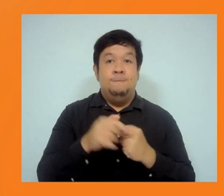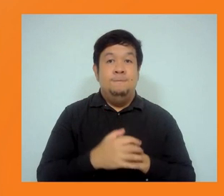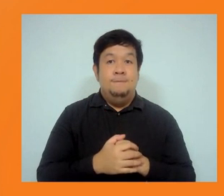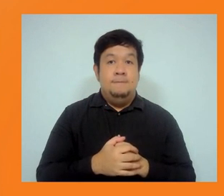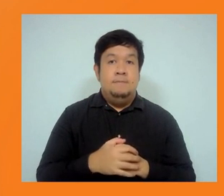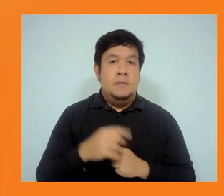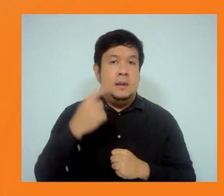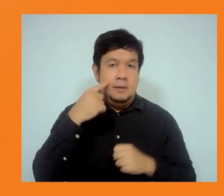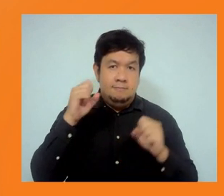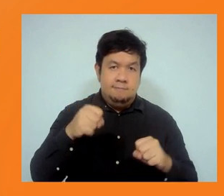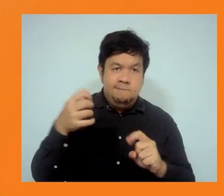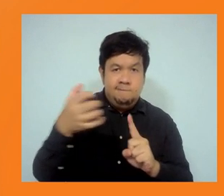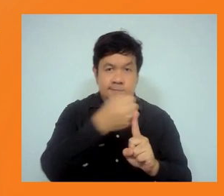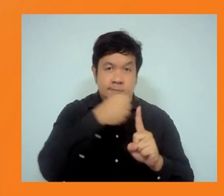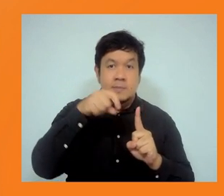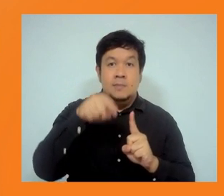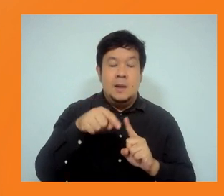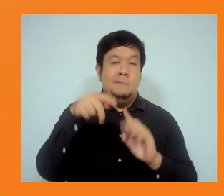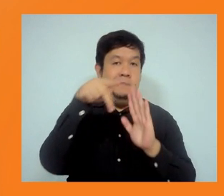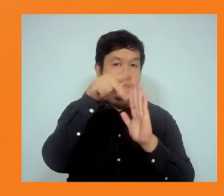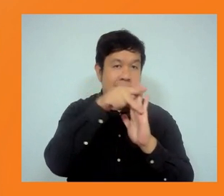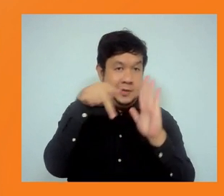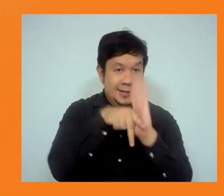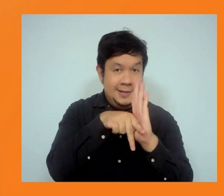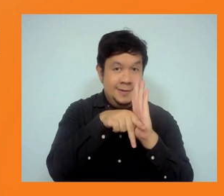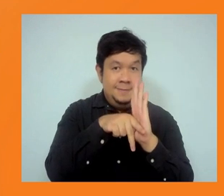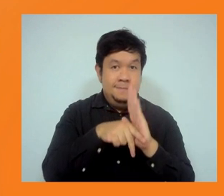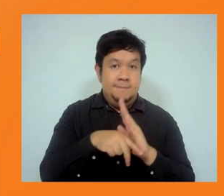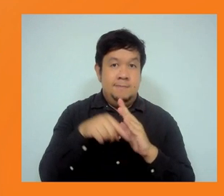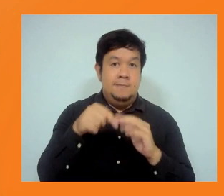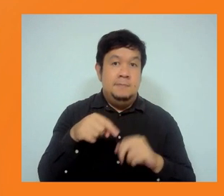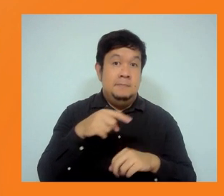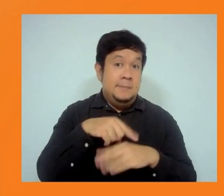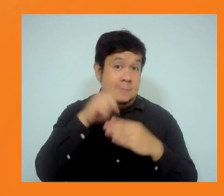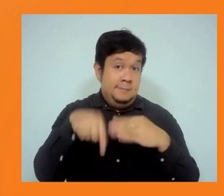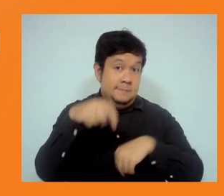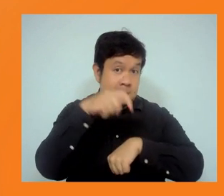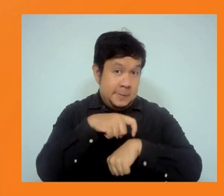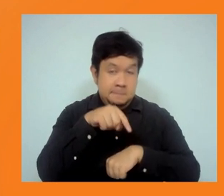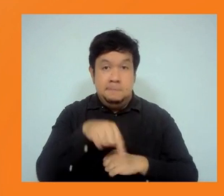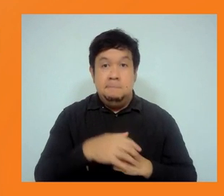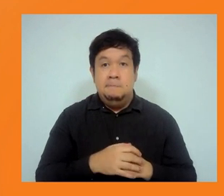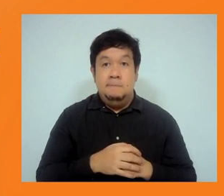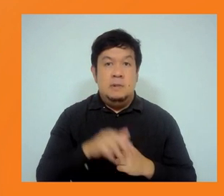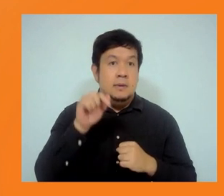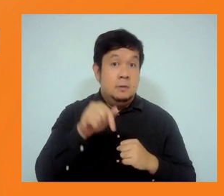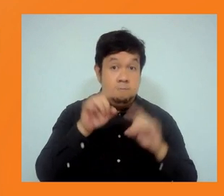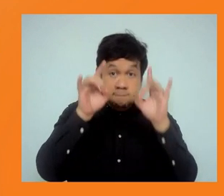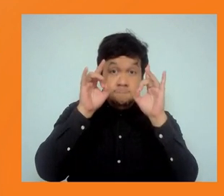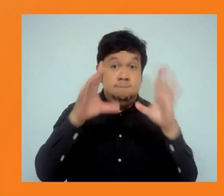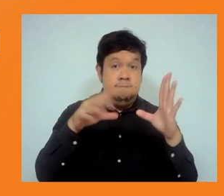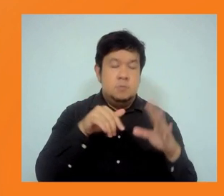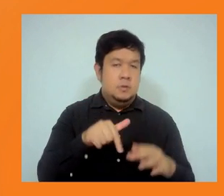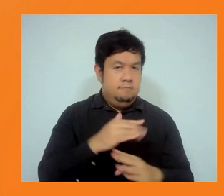we need to make sure it hits better outcomes on the ground, so that we can address those risks and really protect people and the environment